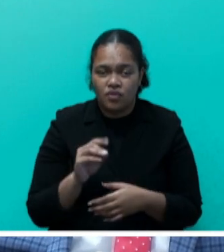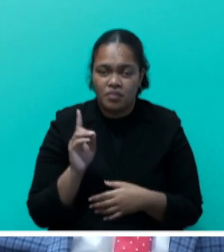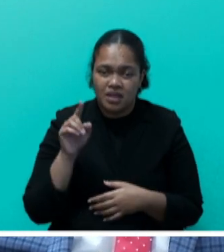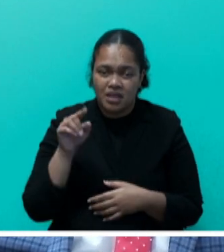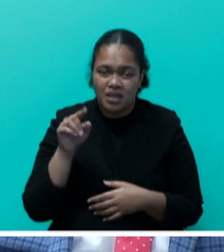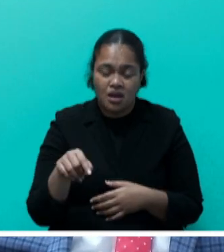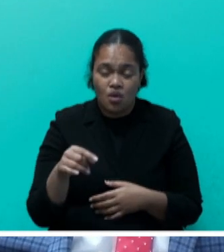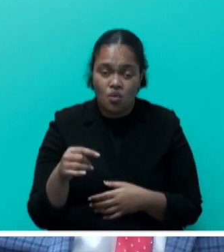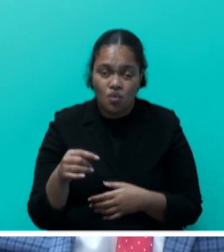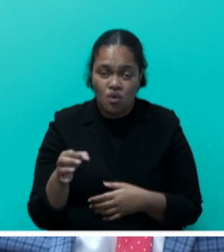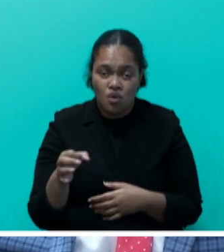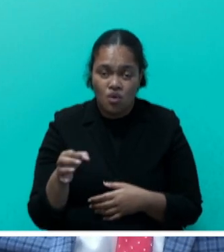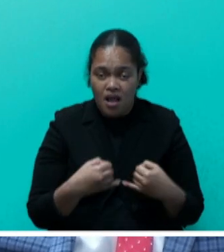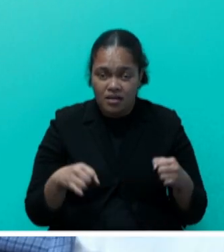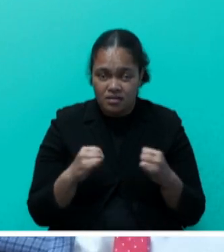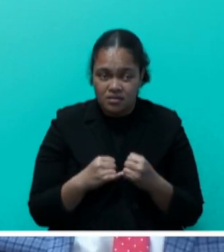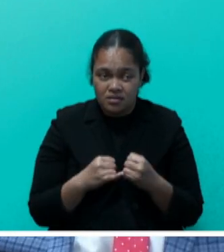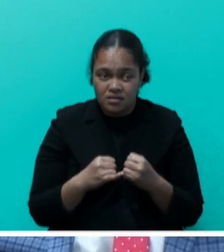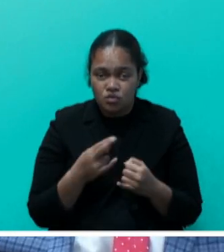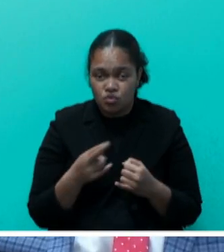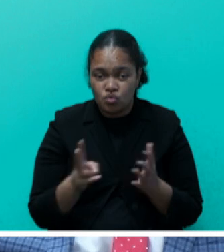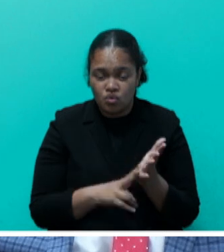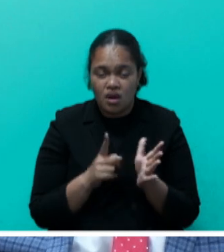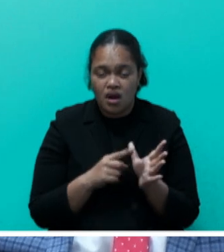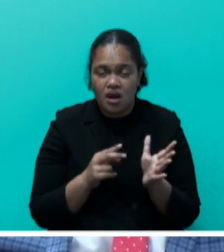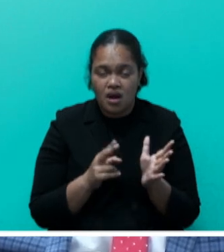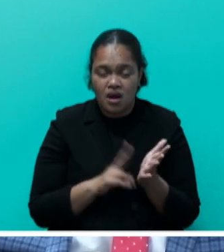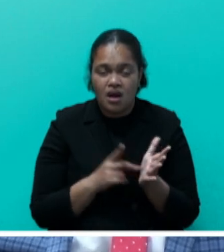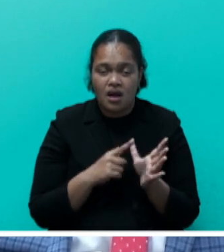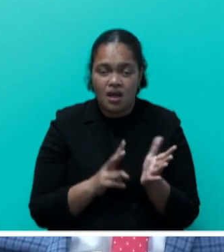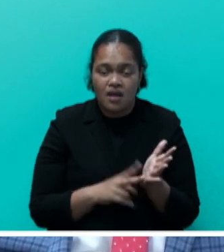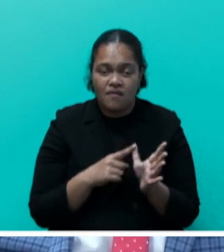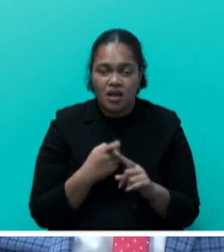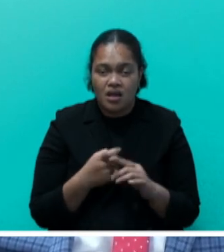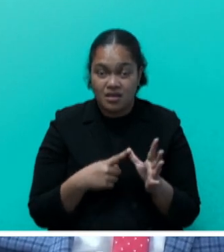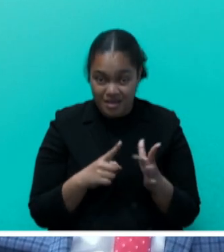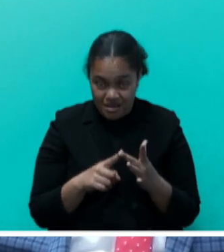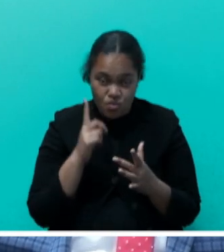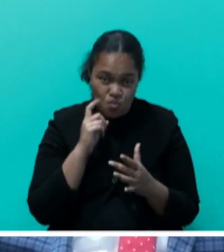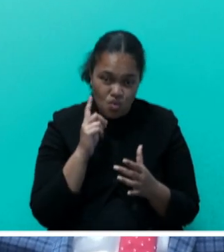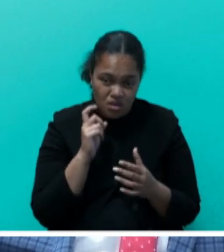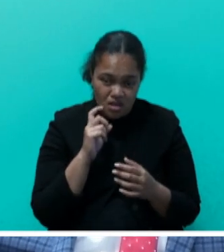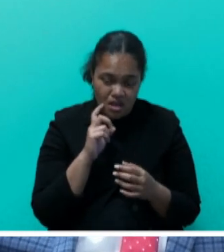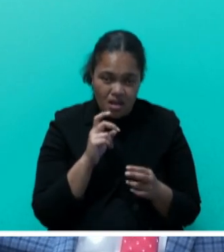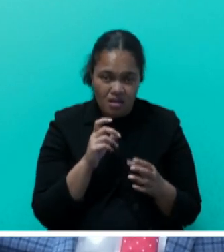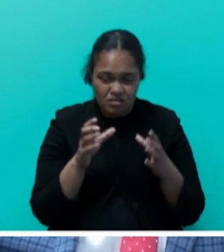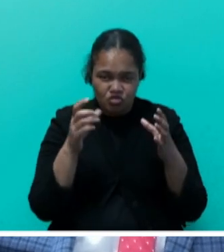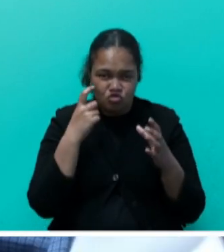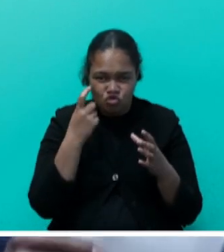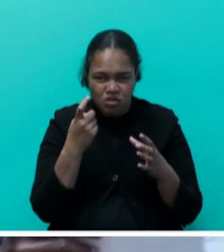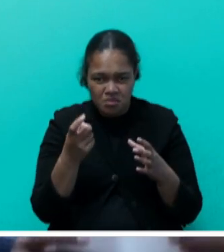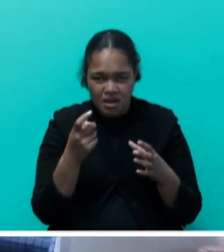to Navakai Water Treatment Plant. Again, I'd already mentioned that the current